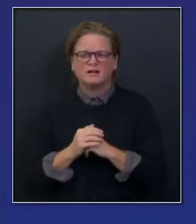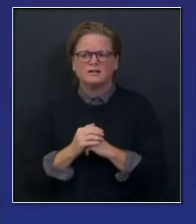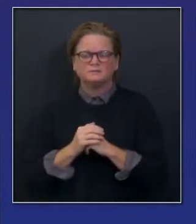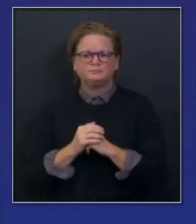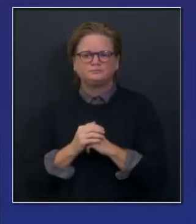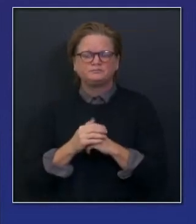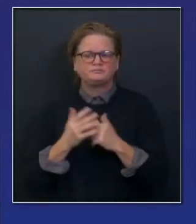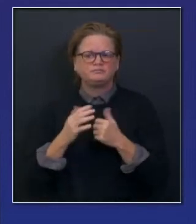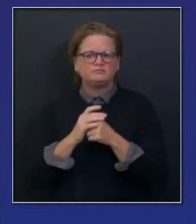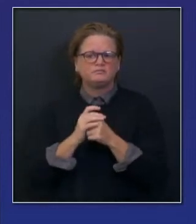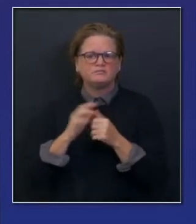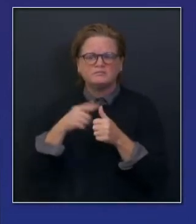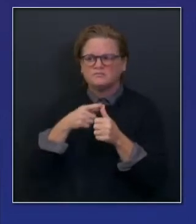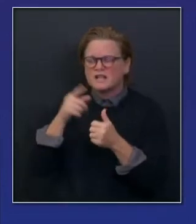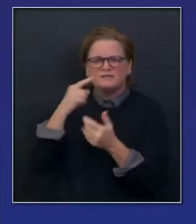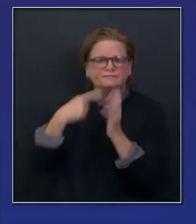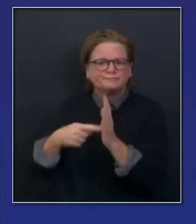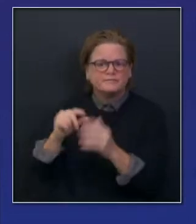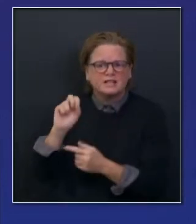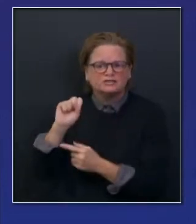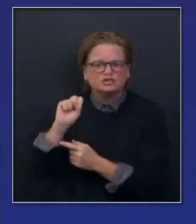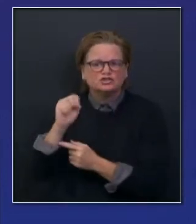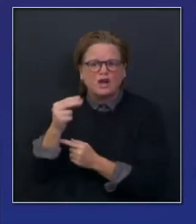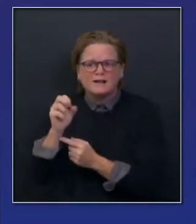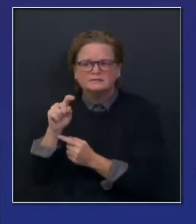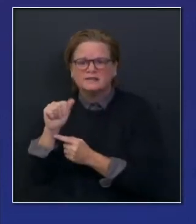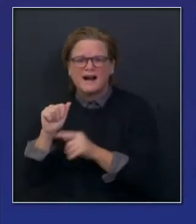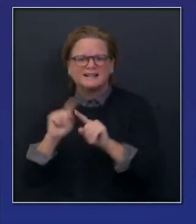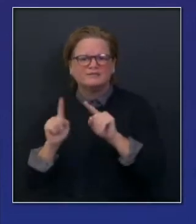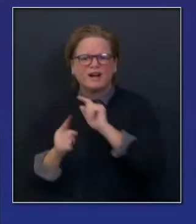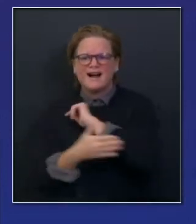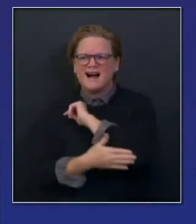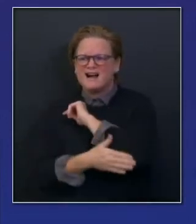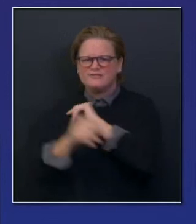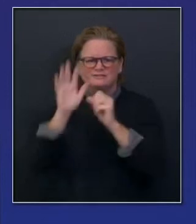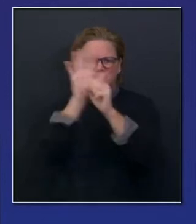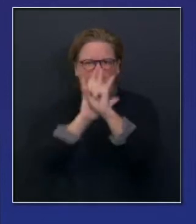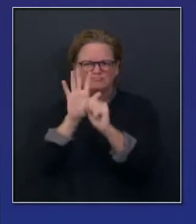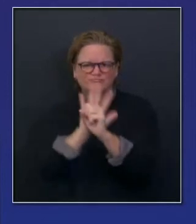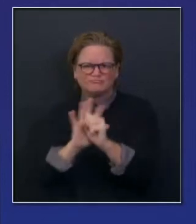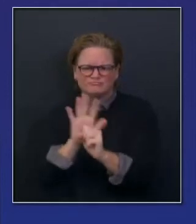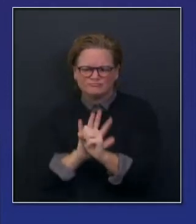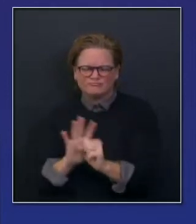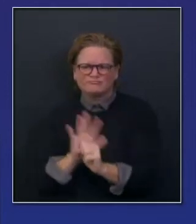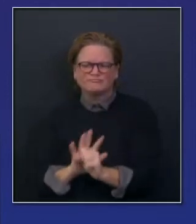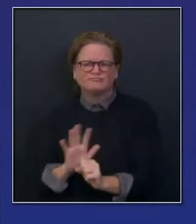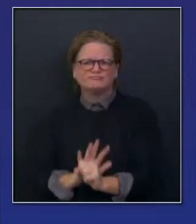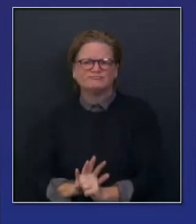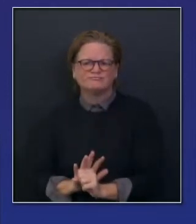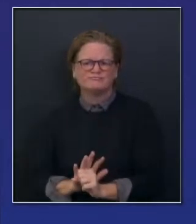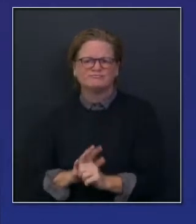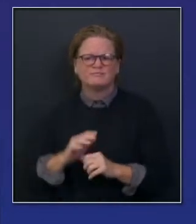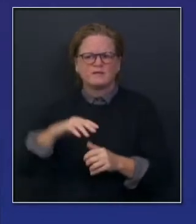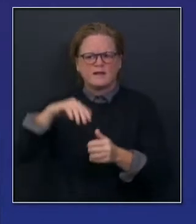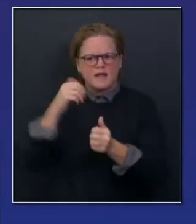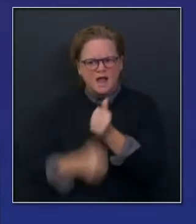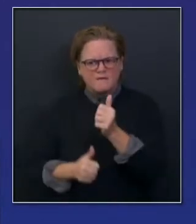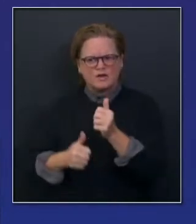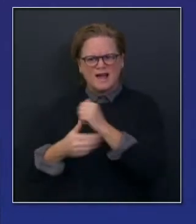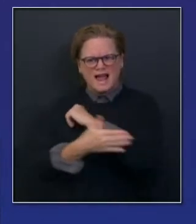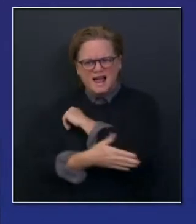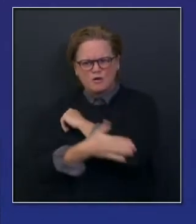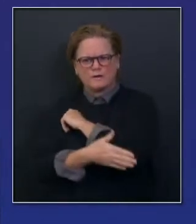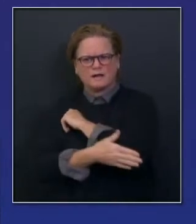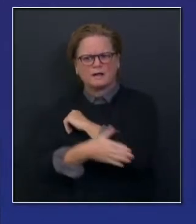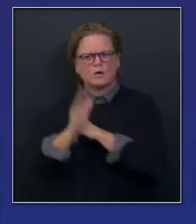Vaccinate Los Angeles. Each region of the state, each county in the state will be provided these